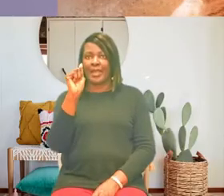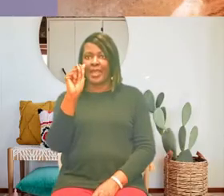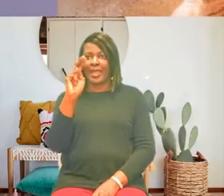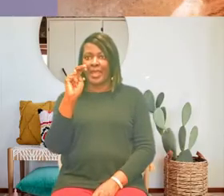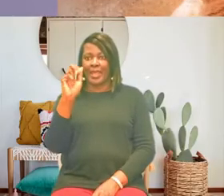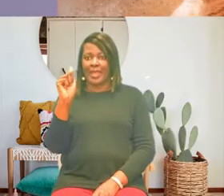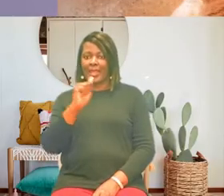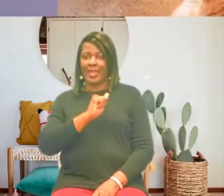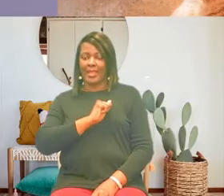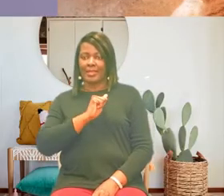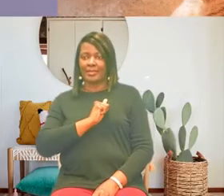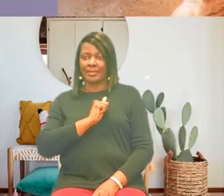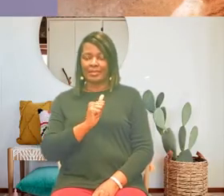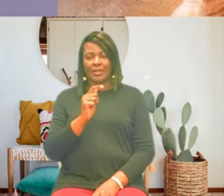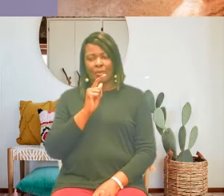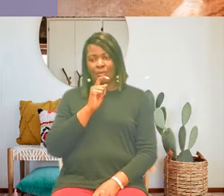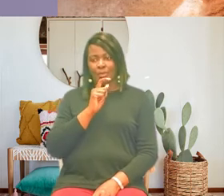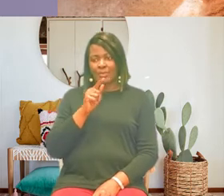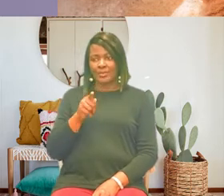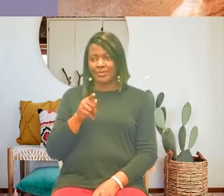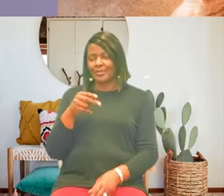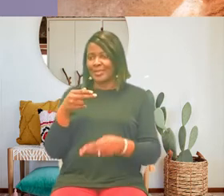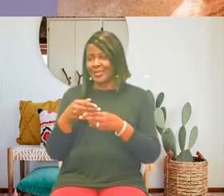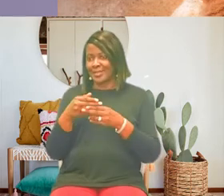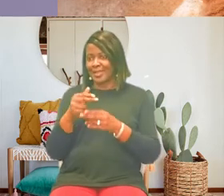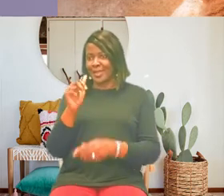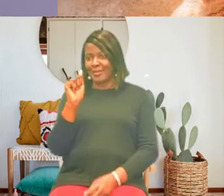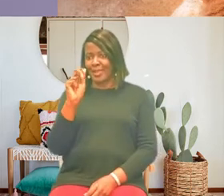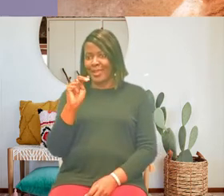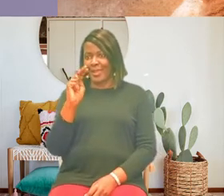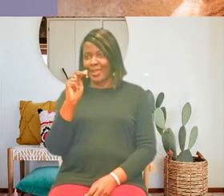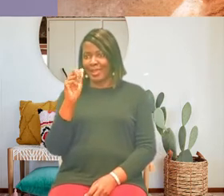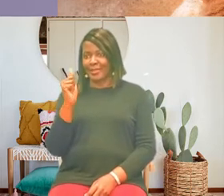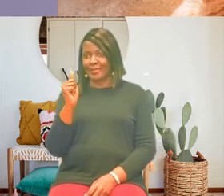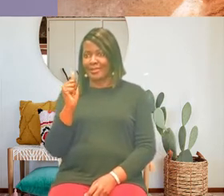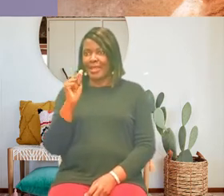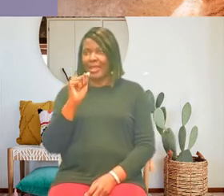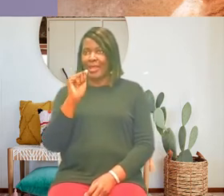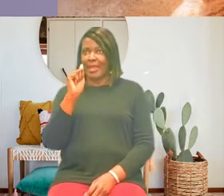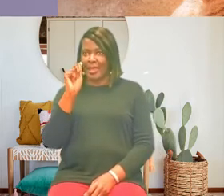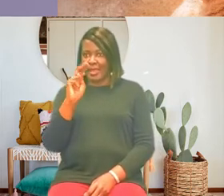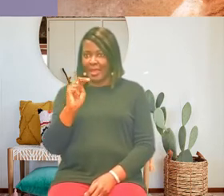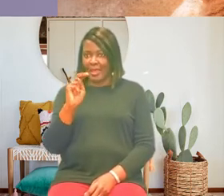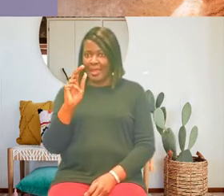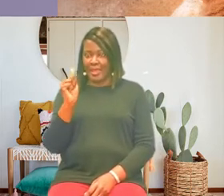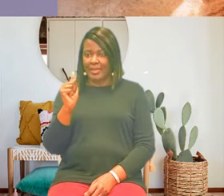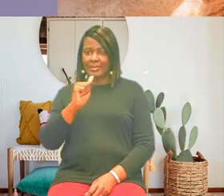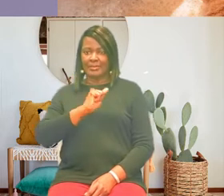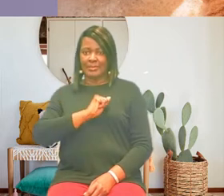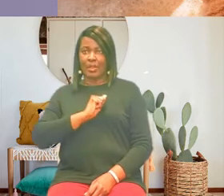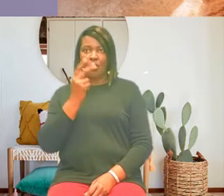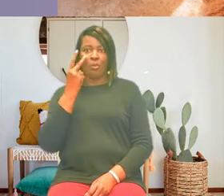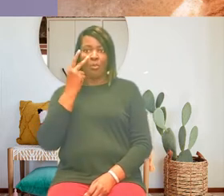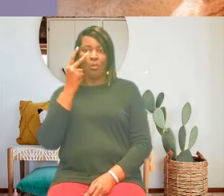i answered seeing she had a space between her teeth just like me mighty fine freckles you have she